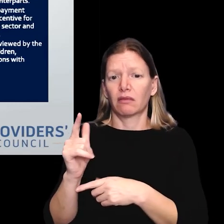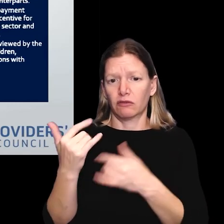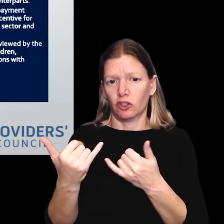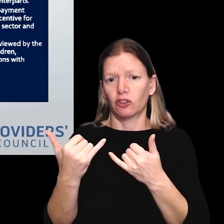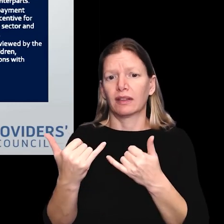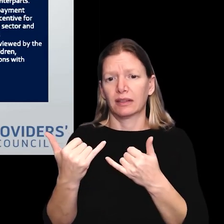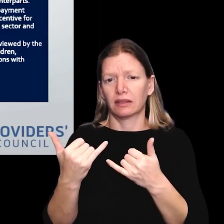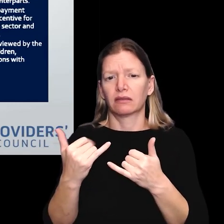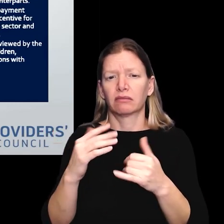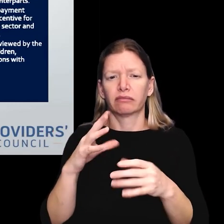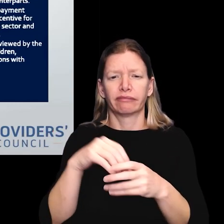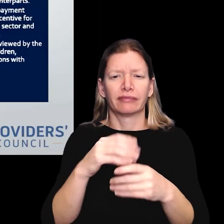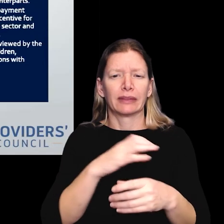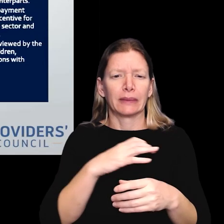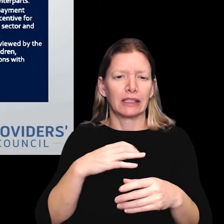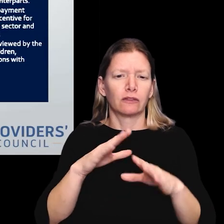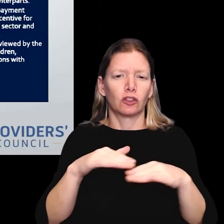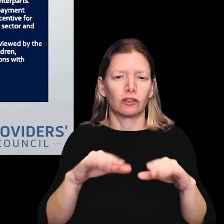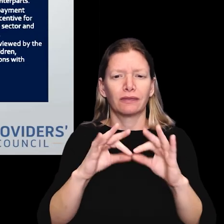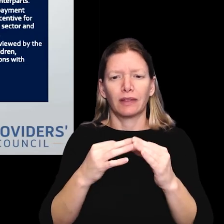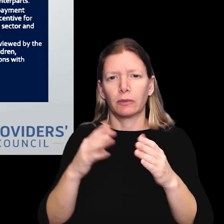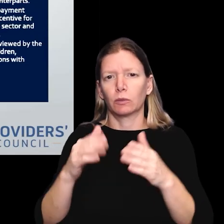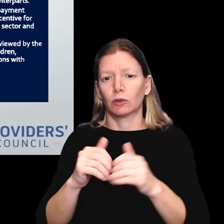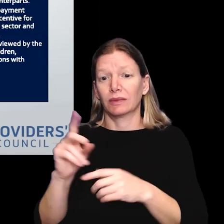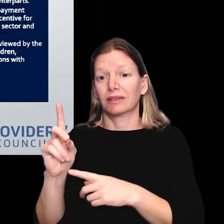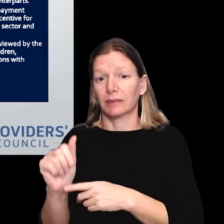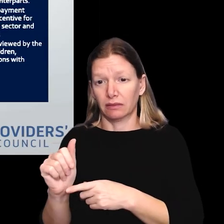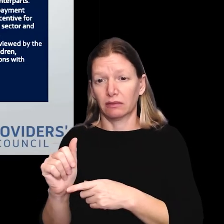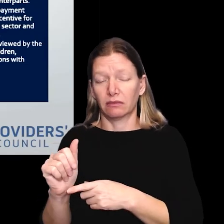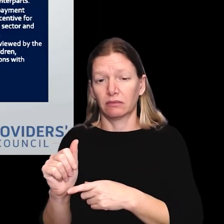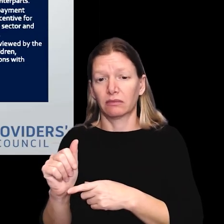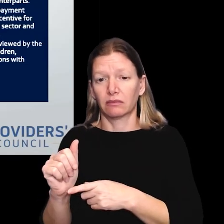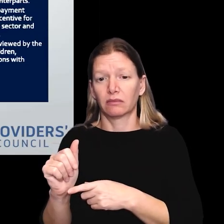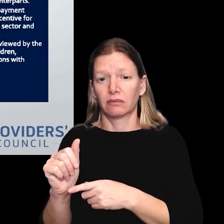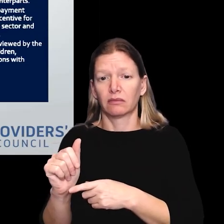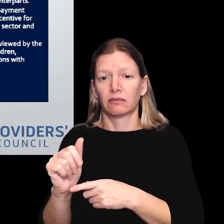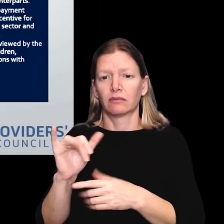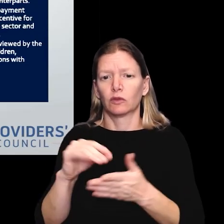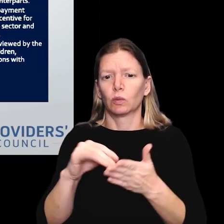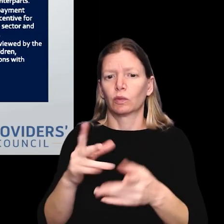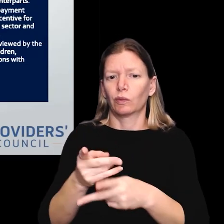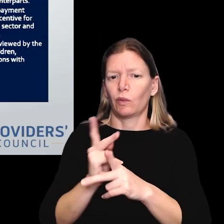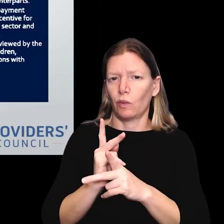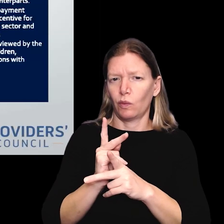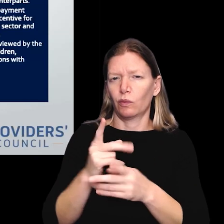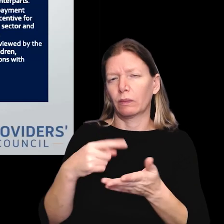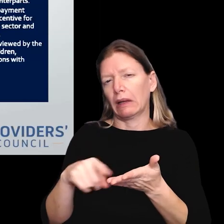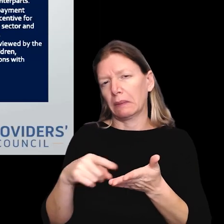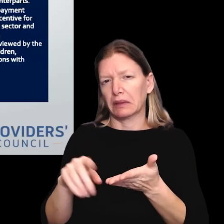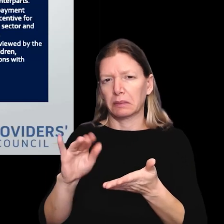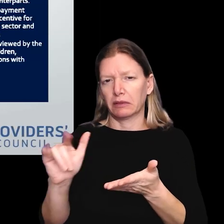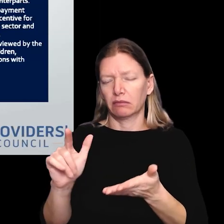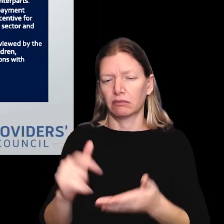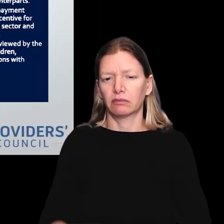currently in the committee of children, families and persons with disabilities is our student loan